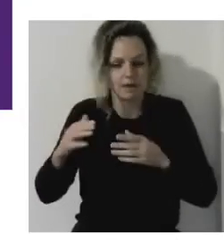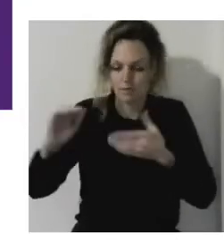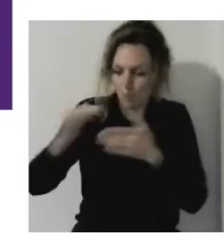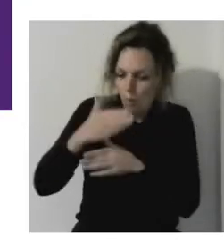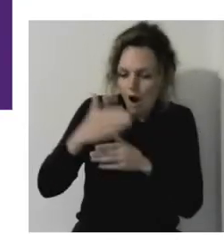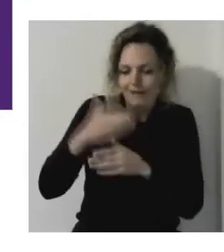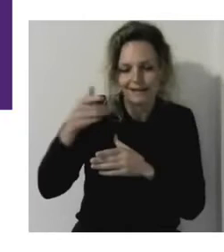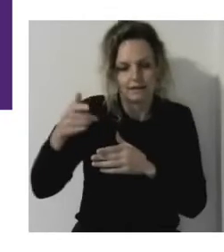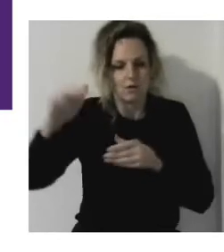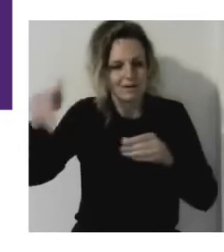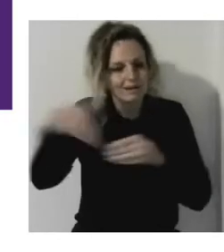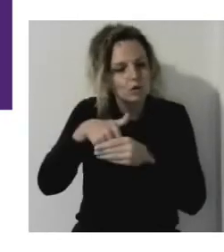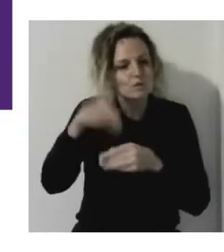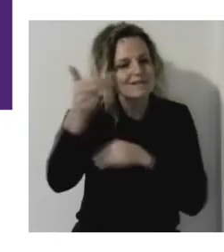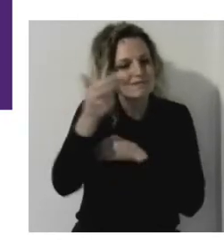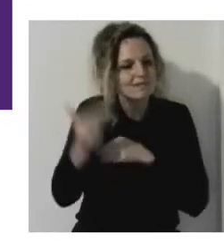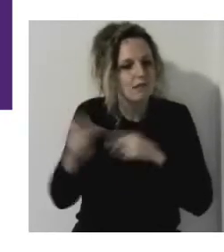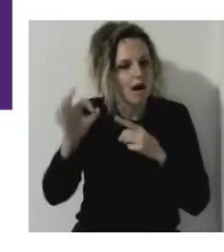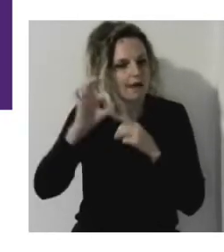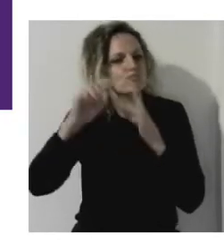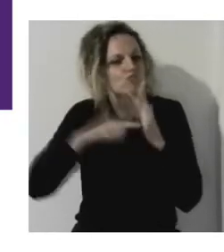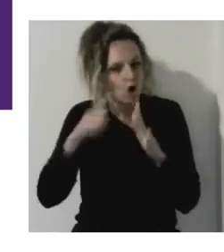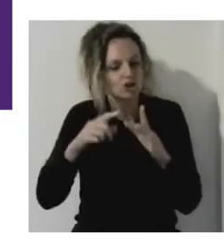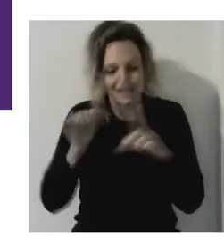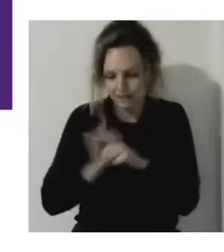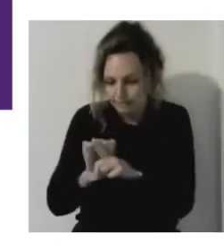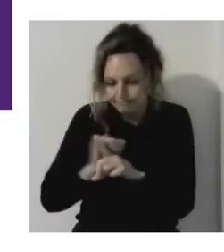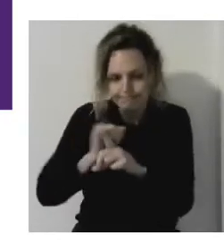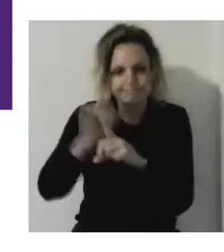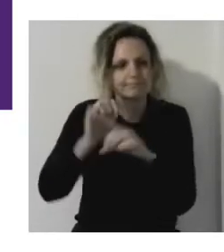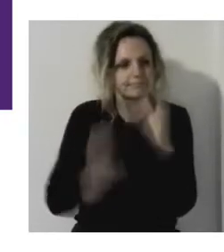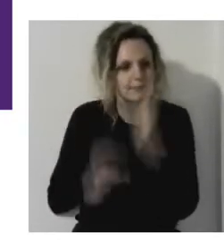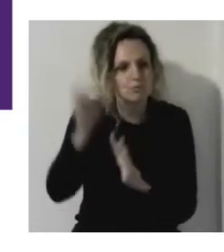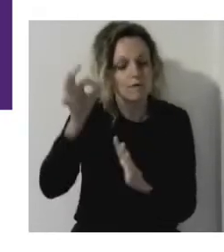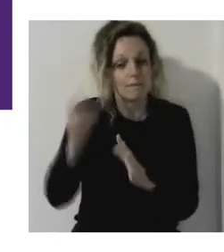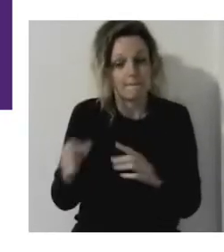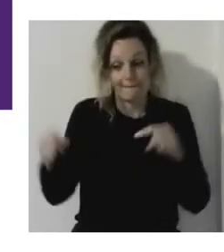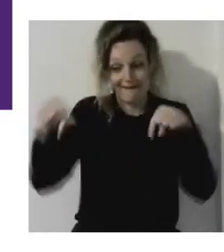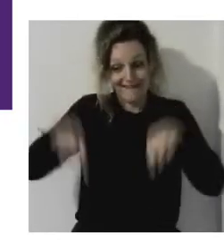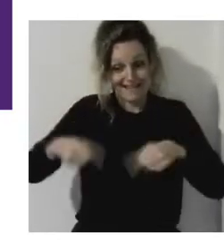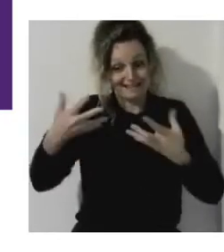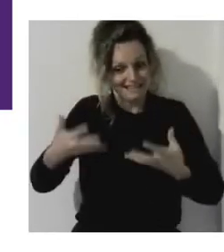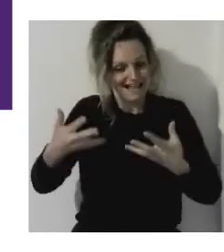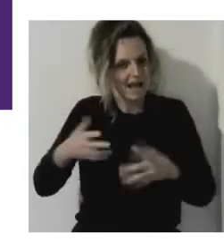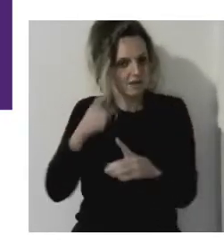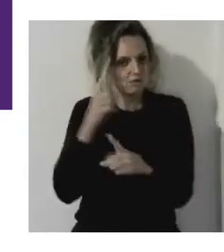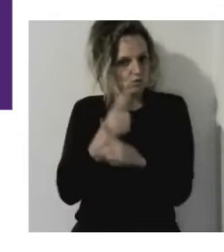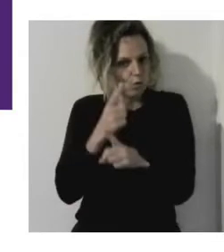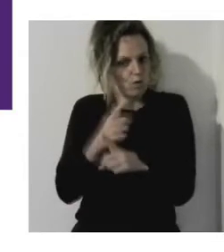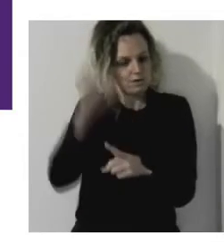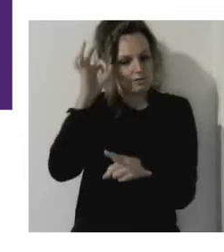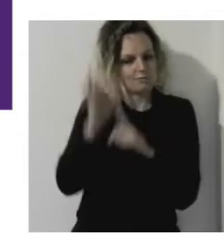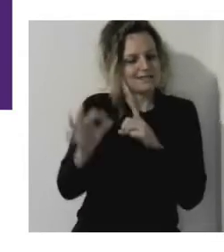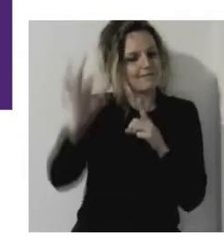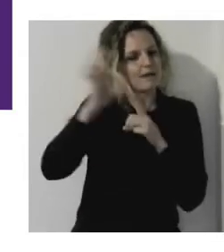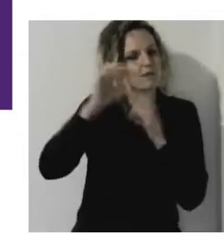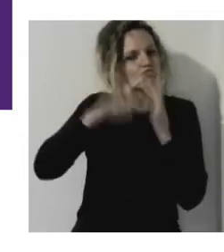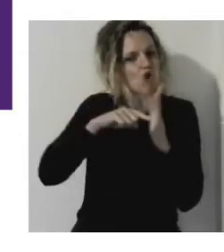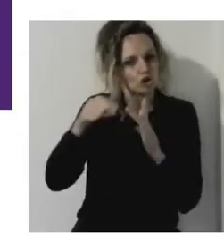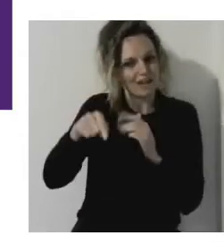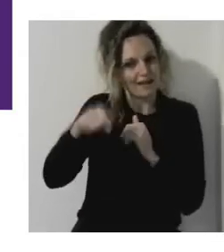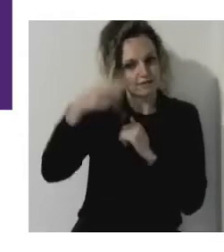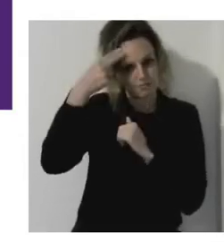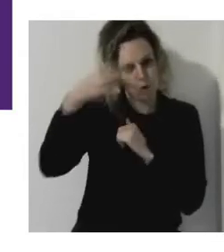And we're here to talk about the particular project that you call Kahoot, which